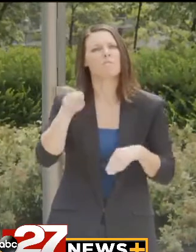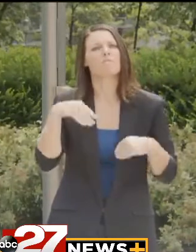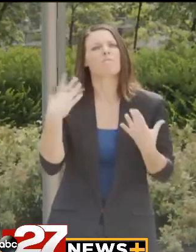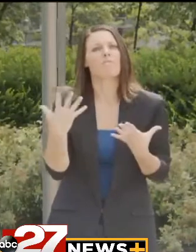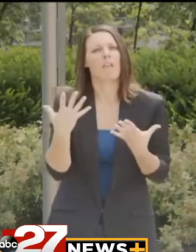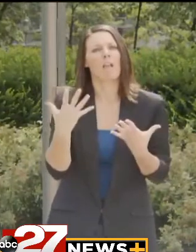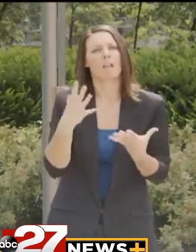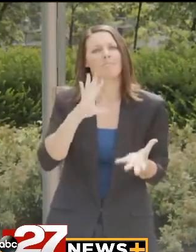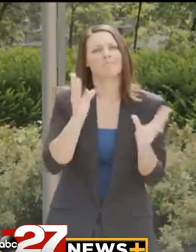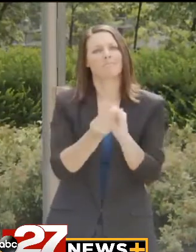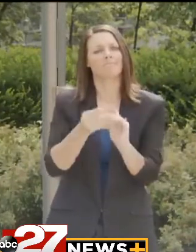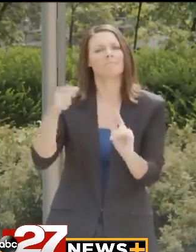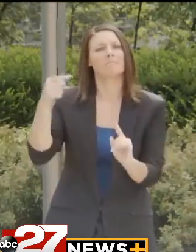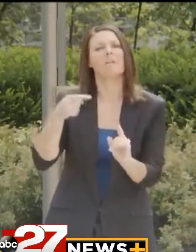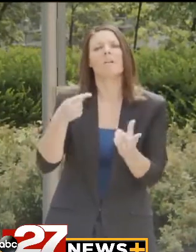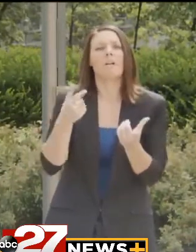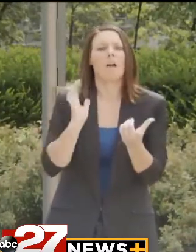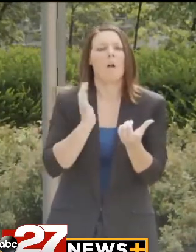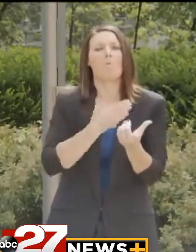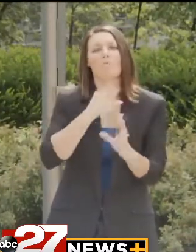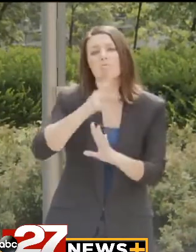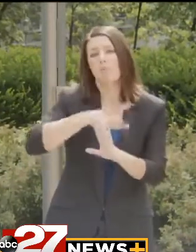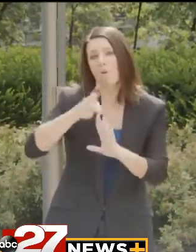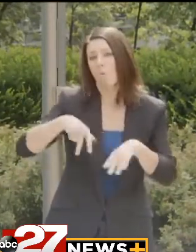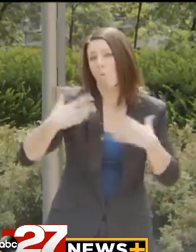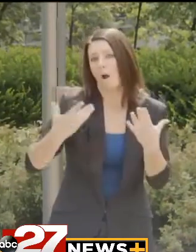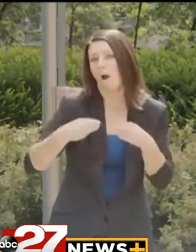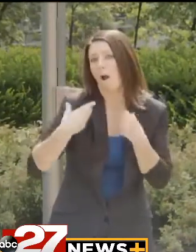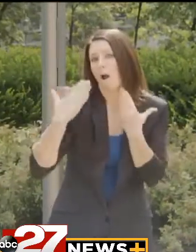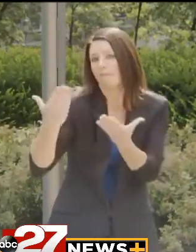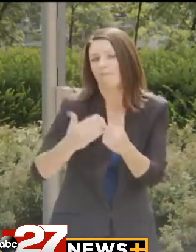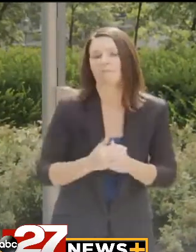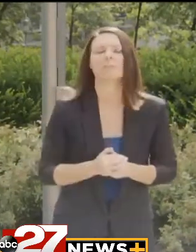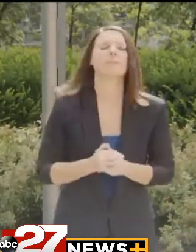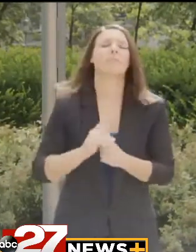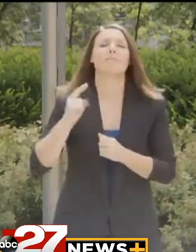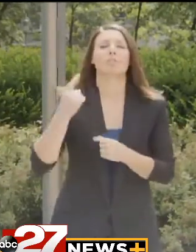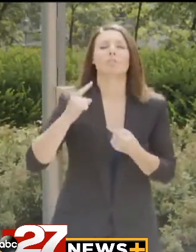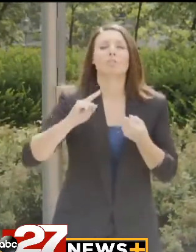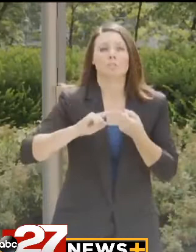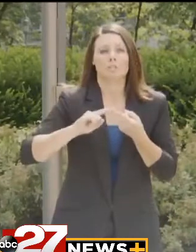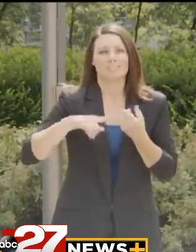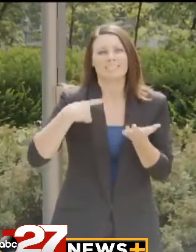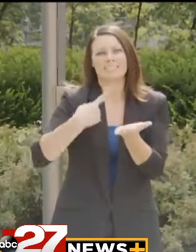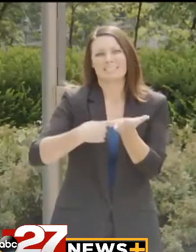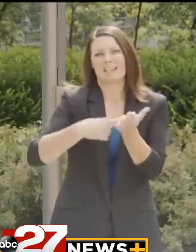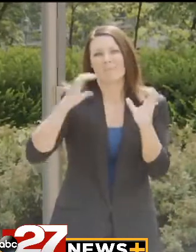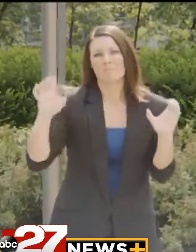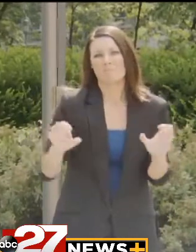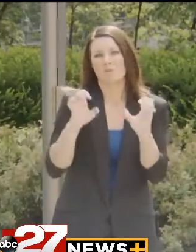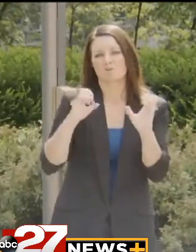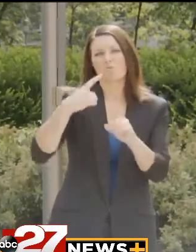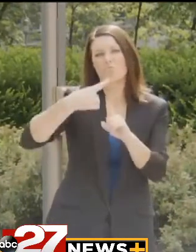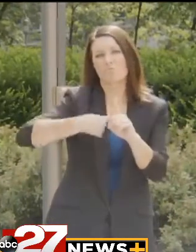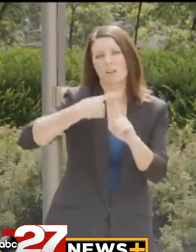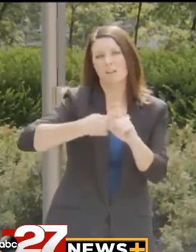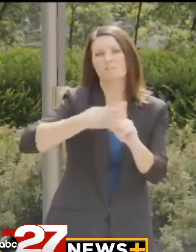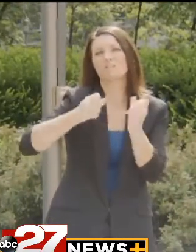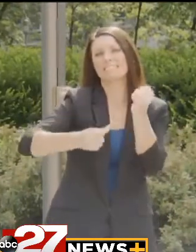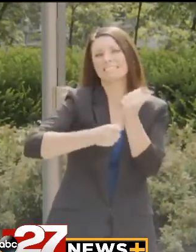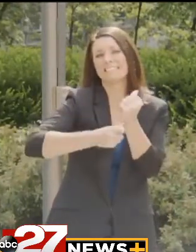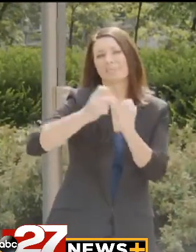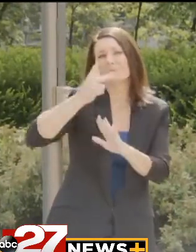an overview of the programs that we offer. First, I want to discuss the Emergency Rental Assistance